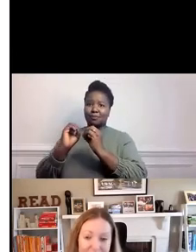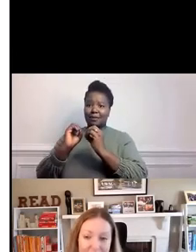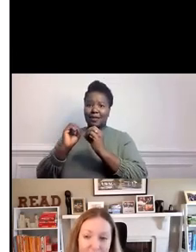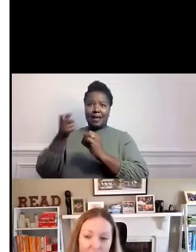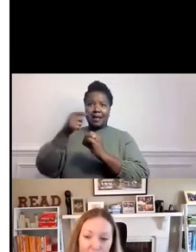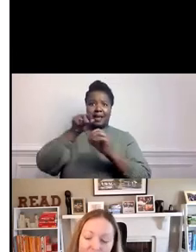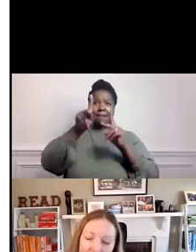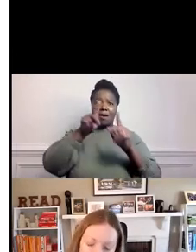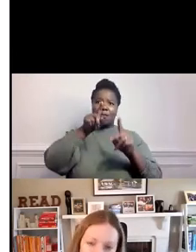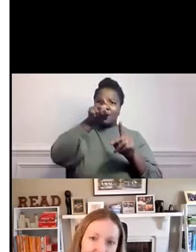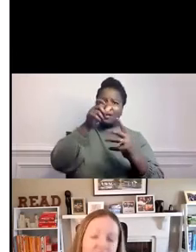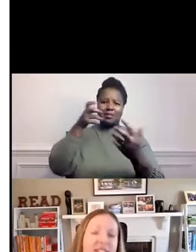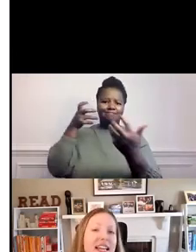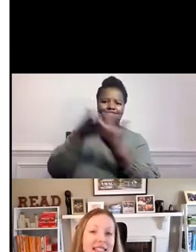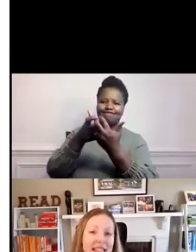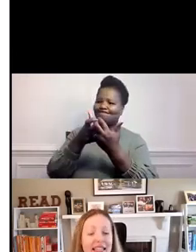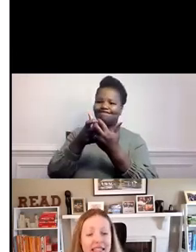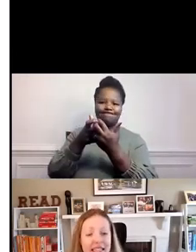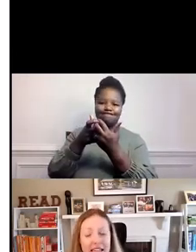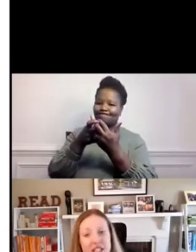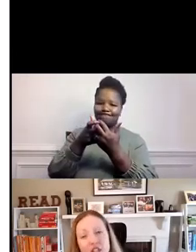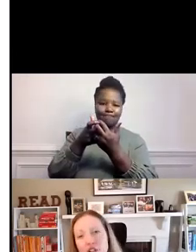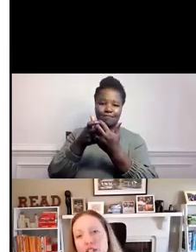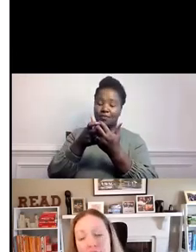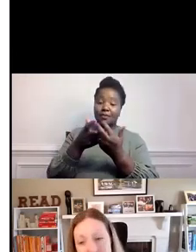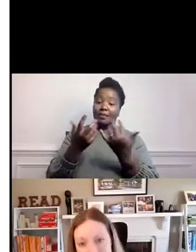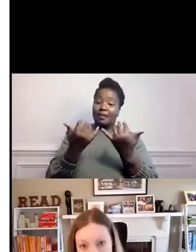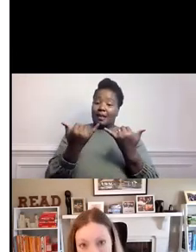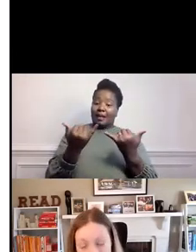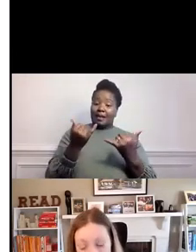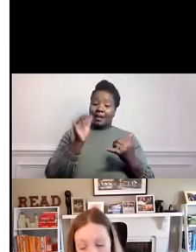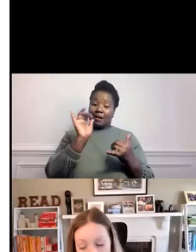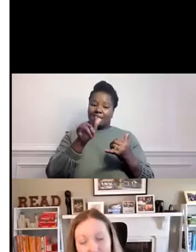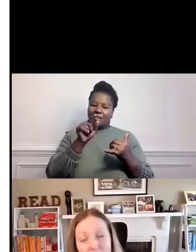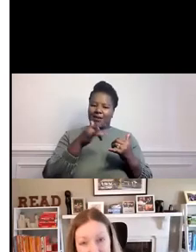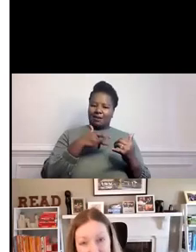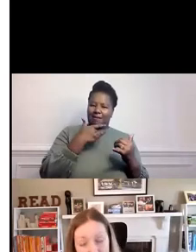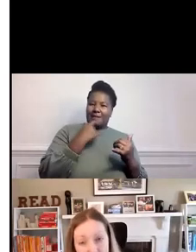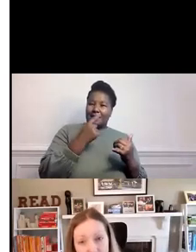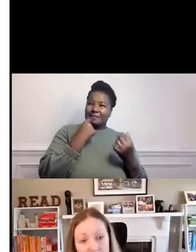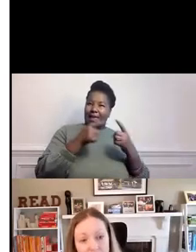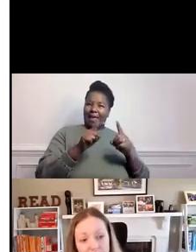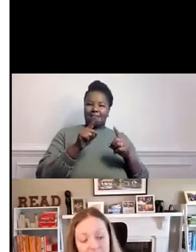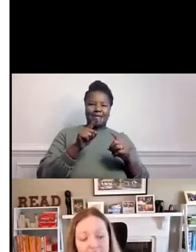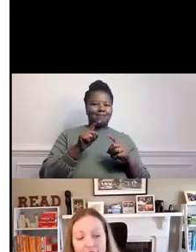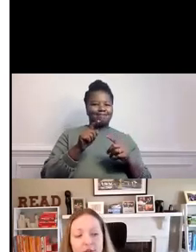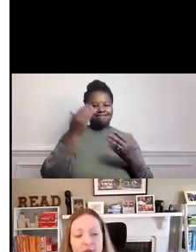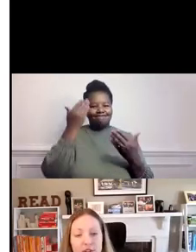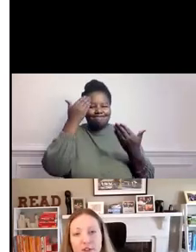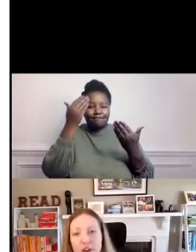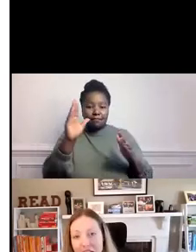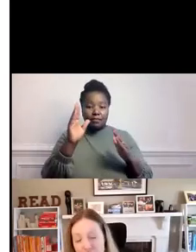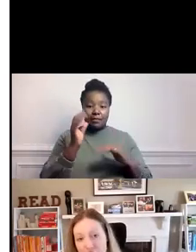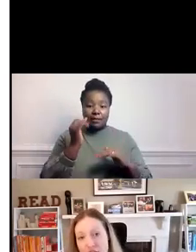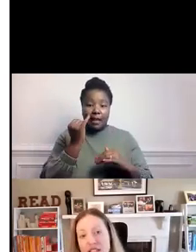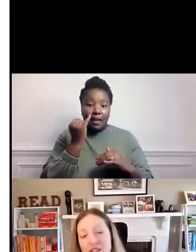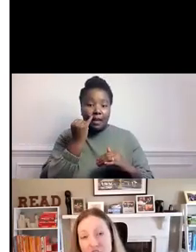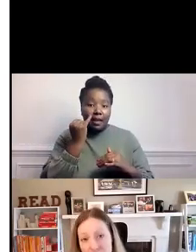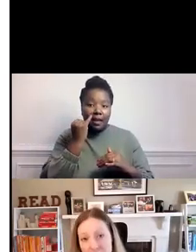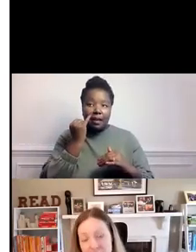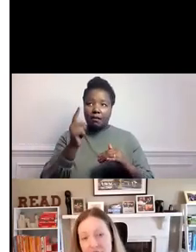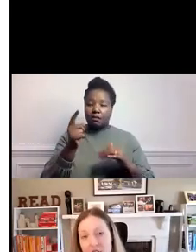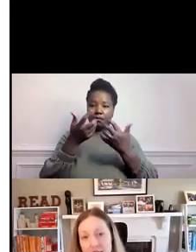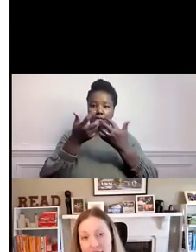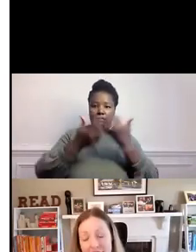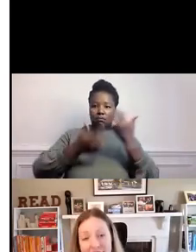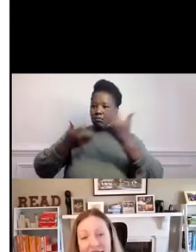And while this feels less likely, it's certainly still possible if those fractures and